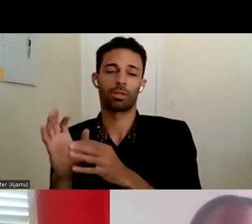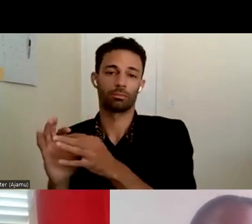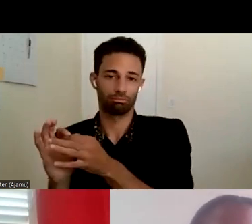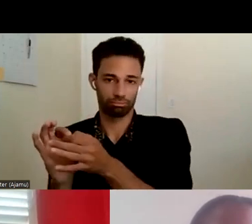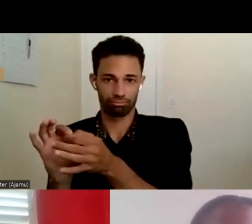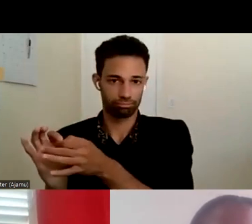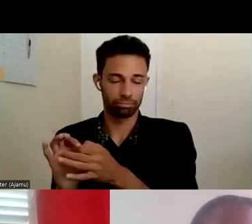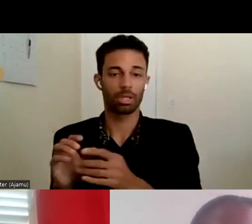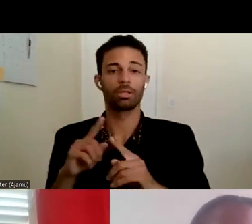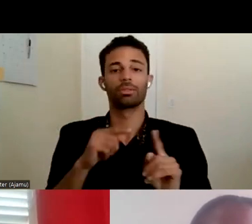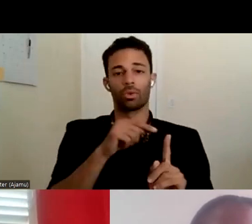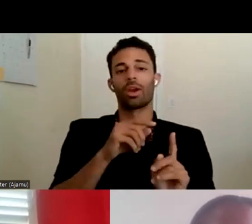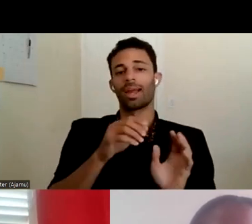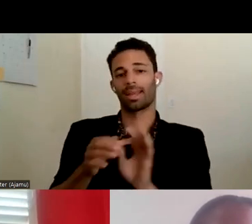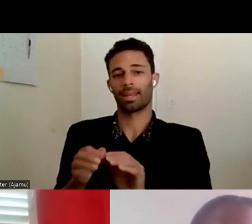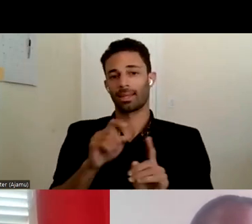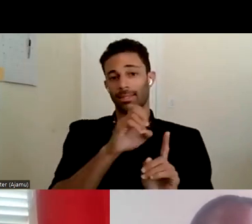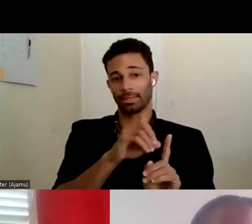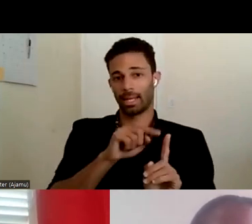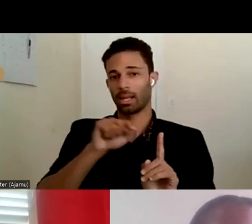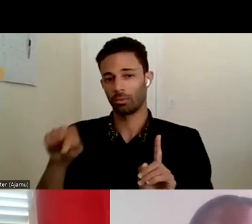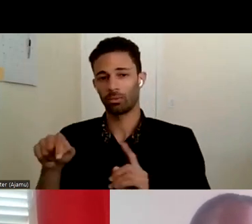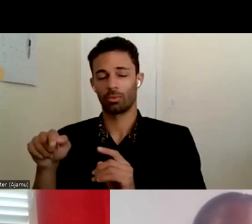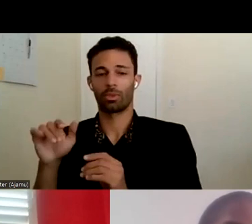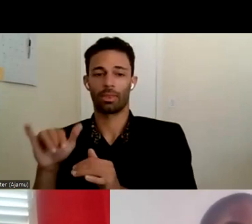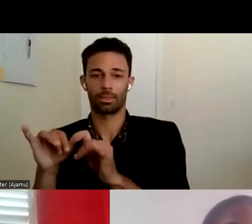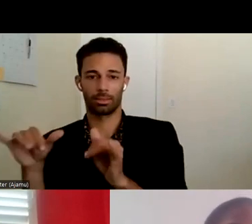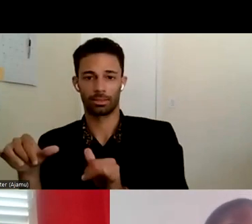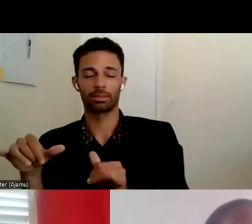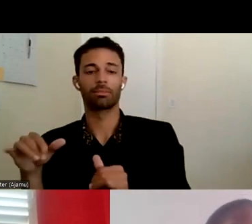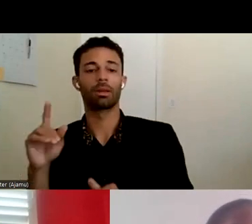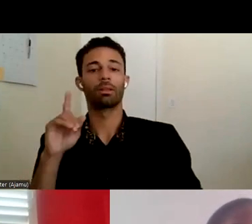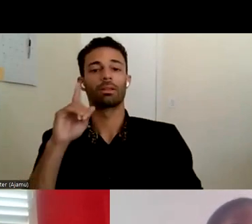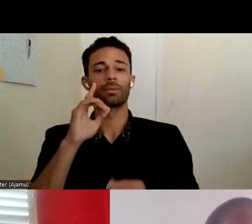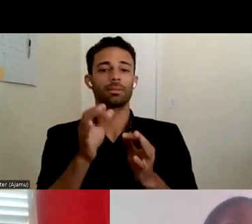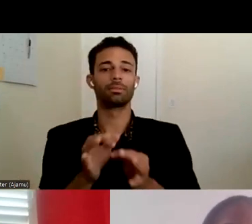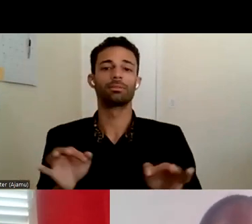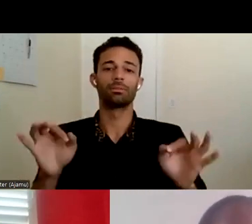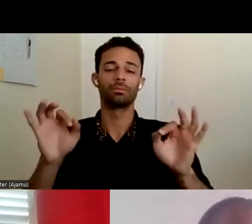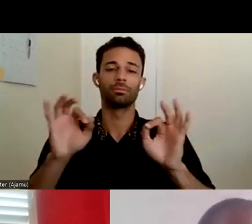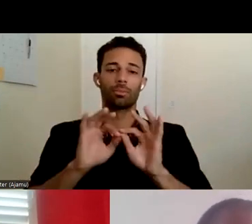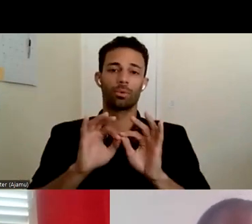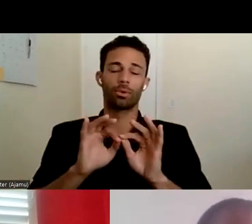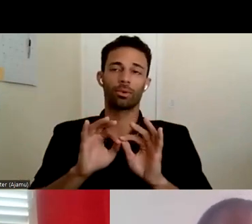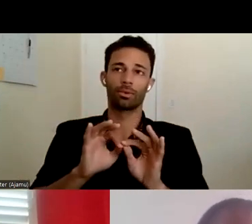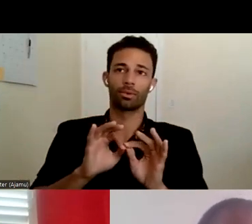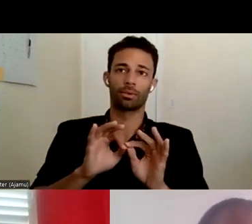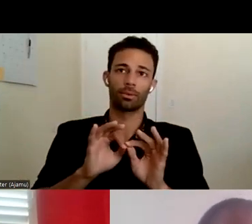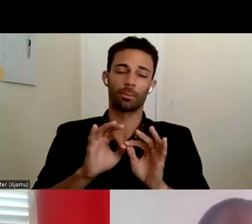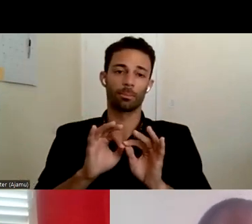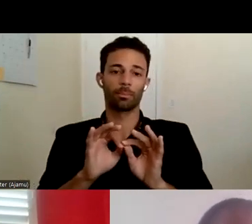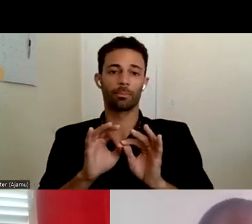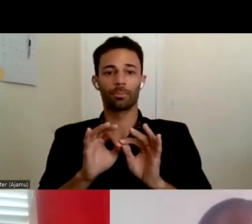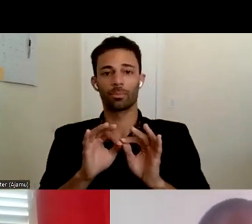immediately with that. I also, you know, I think it's important to, for lack of a better example, like